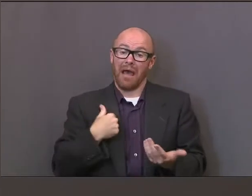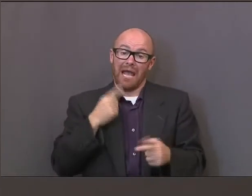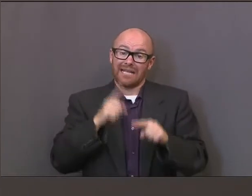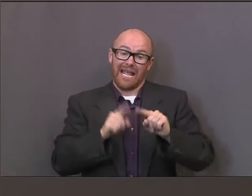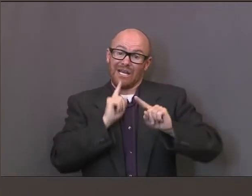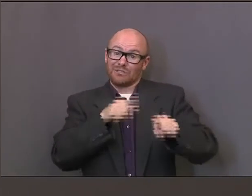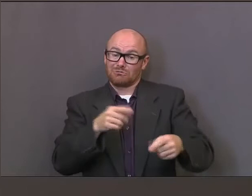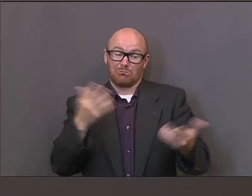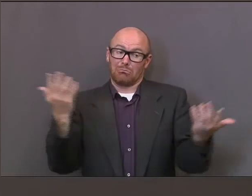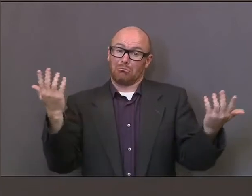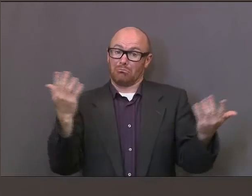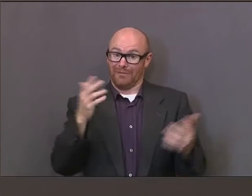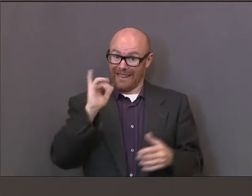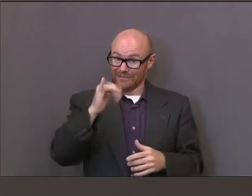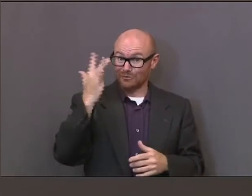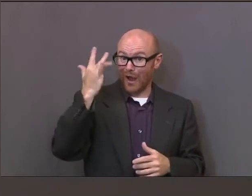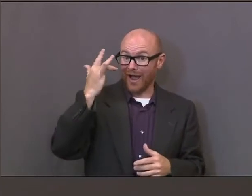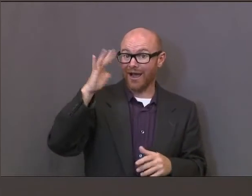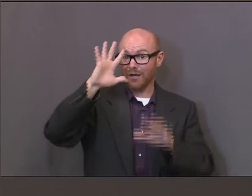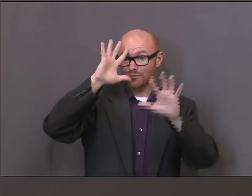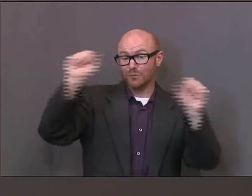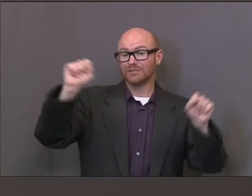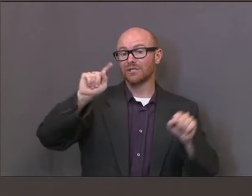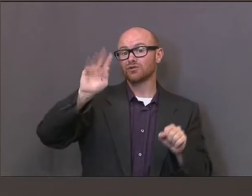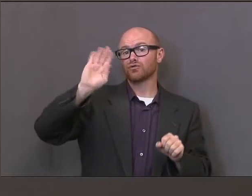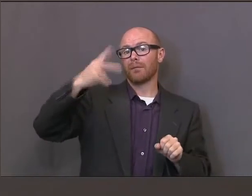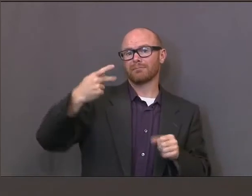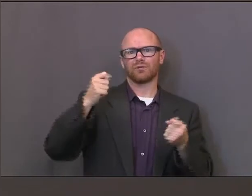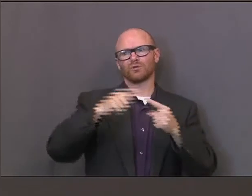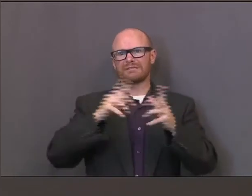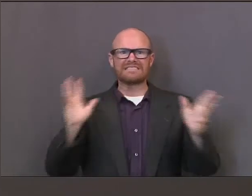you know, what's happening with the FDA and this effort.